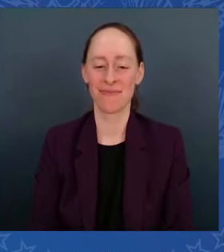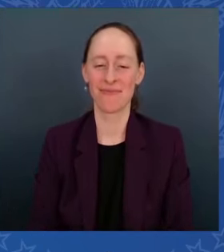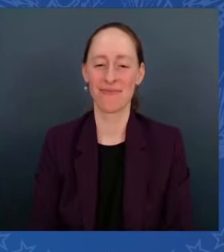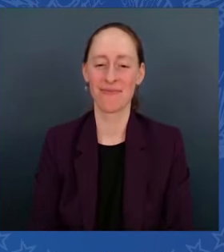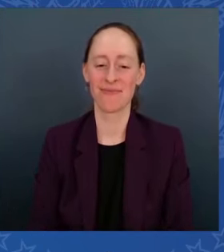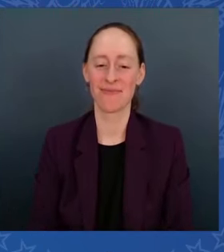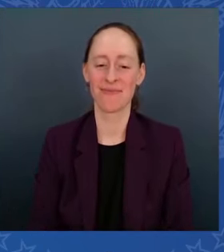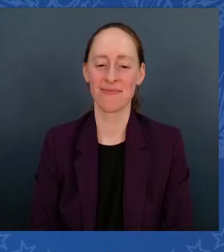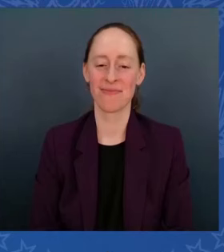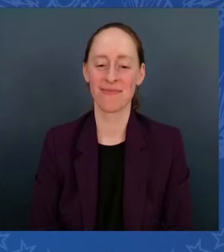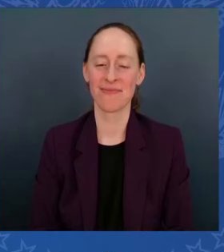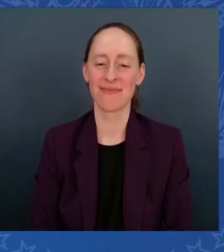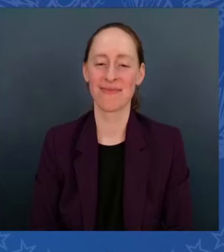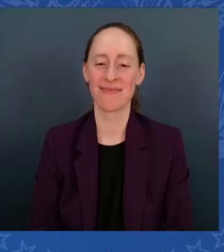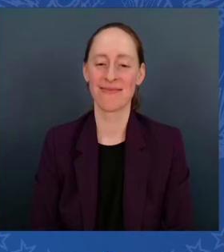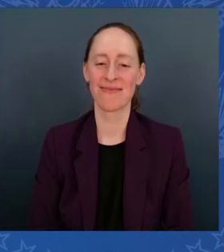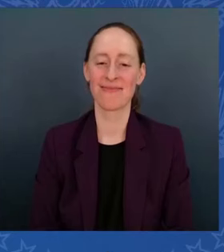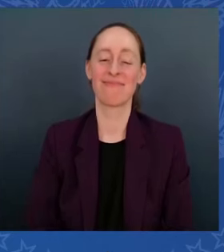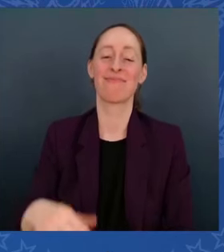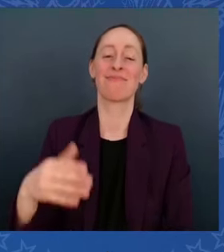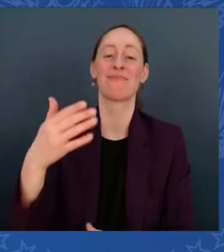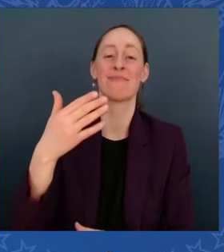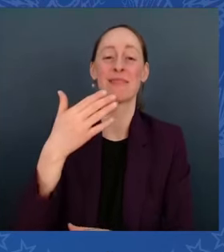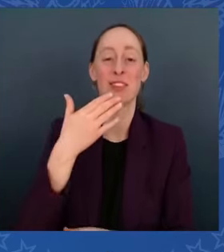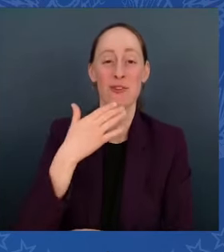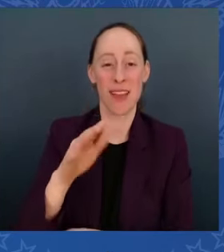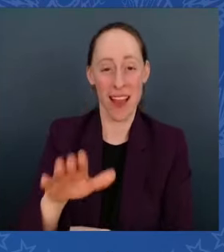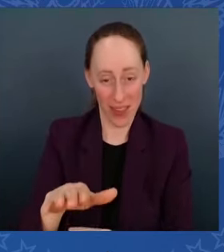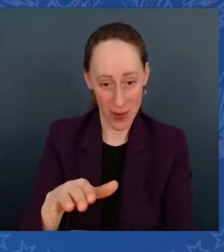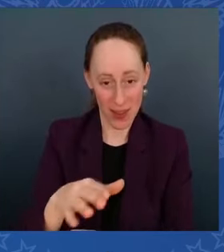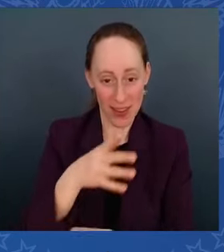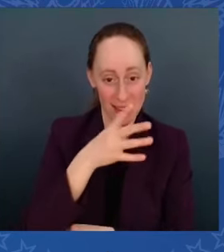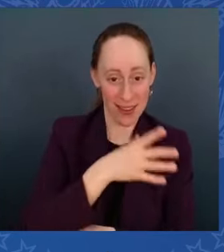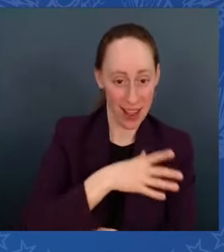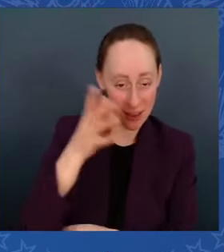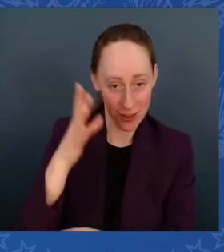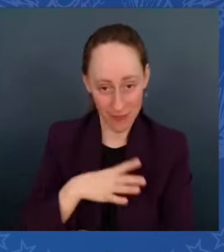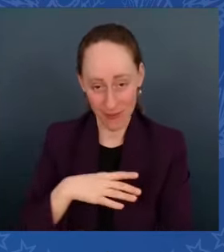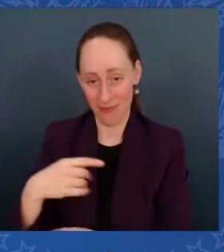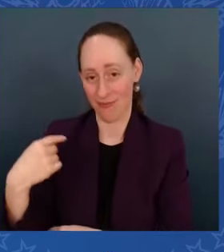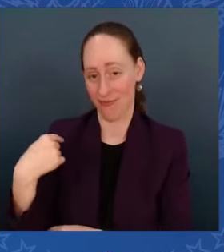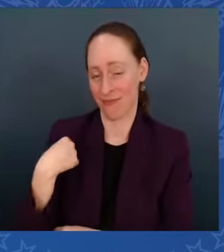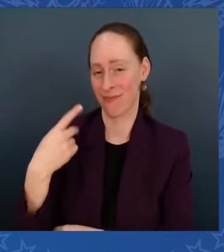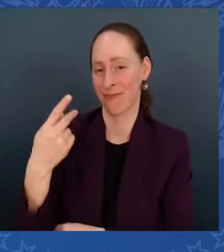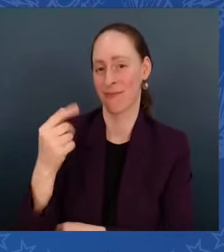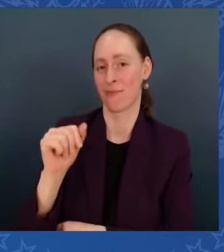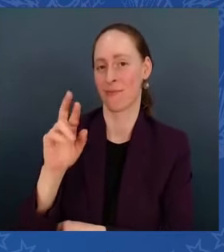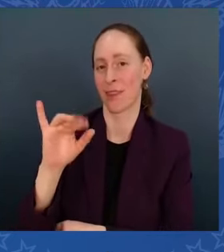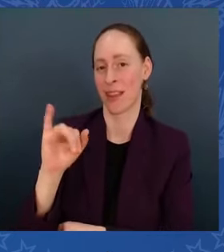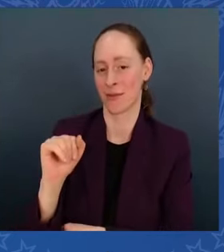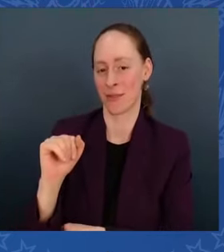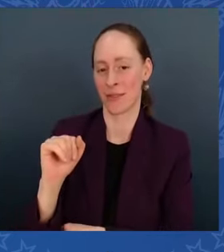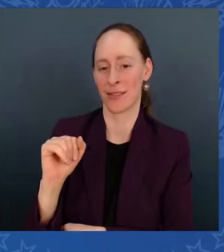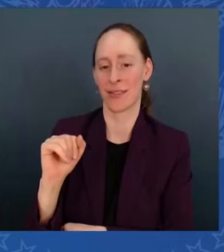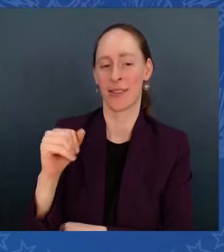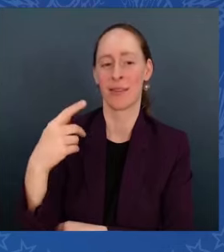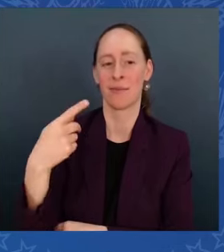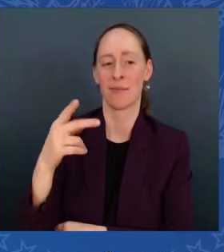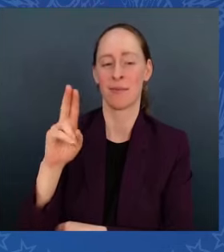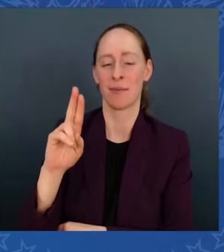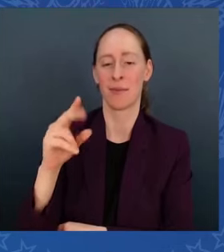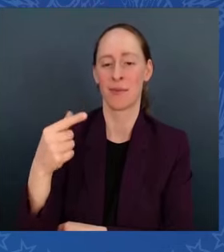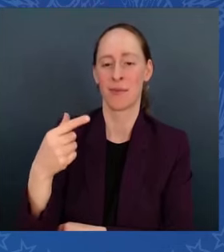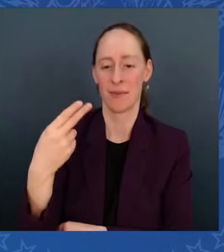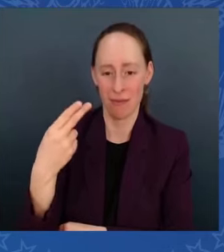Good afternoon, ladies and gentlemen. My name is Paris Pugh, and I owe all my gratitude to God, my mom, and my dad for